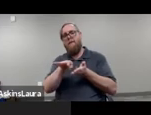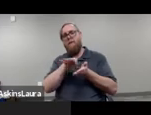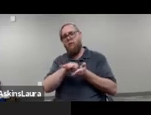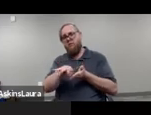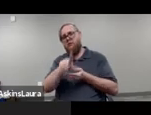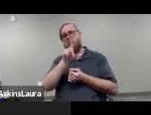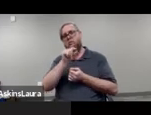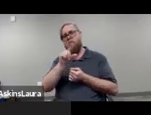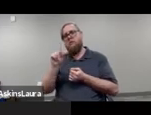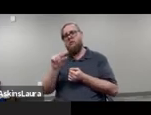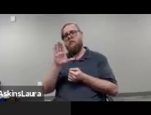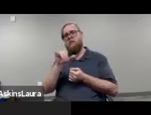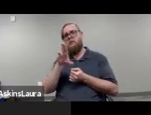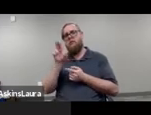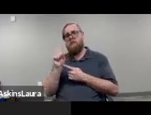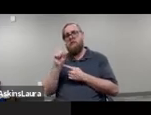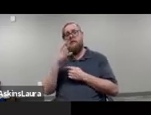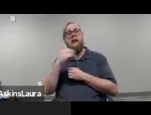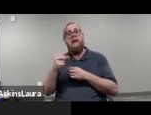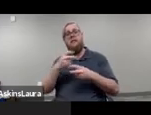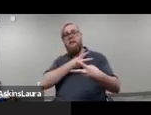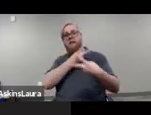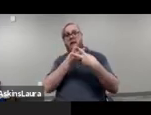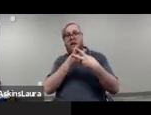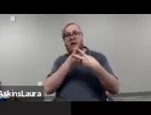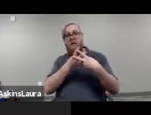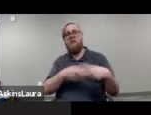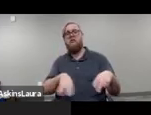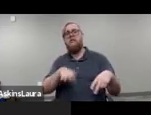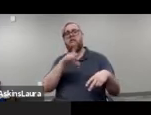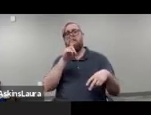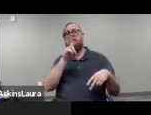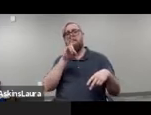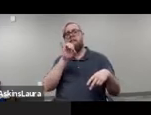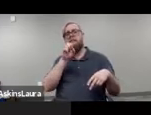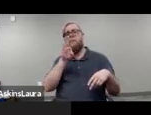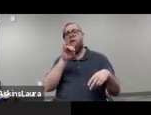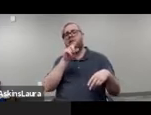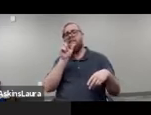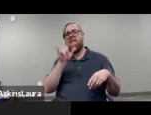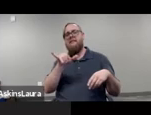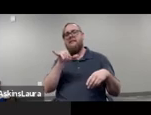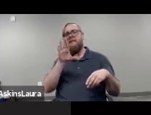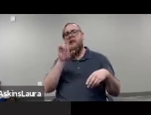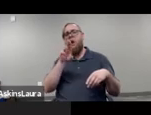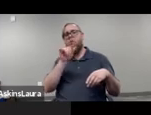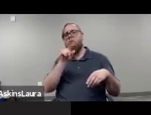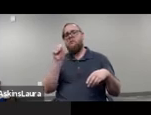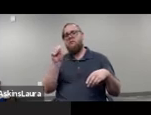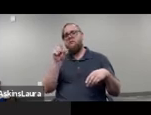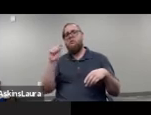2020 census and again the hashtag was hashtag disability count 2020